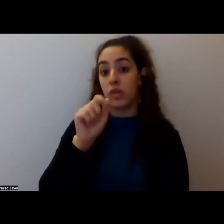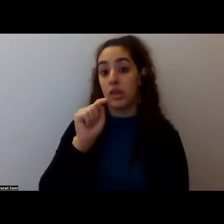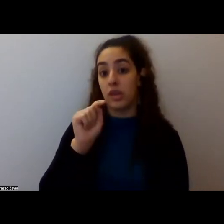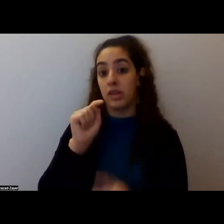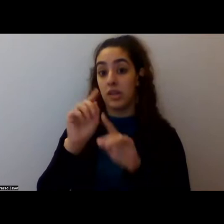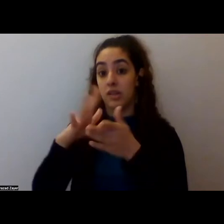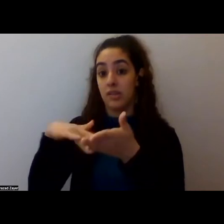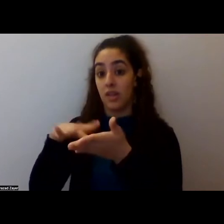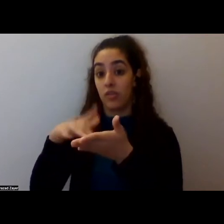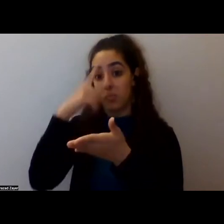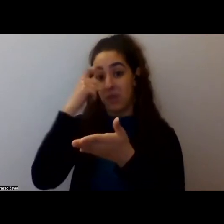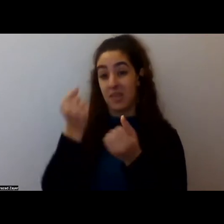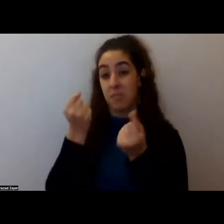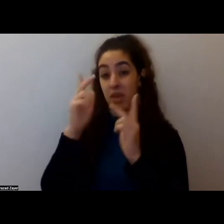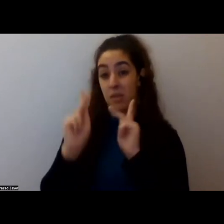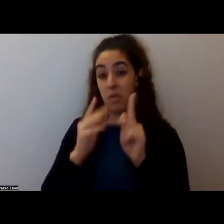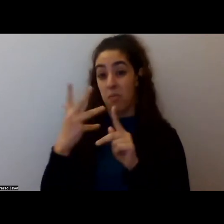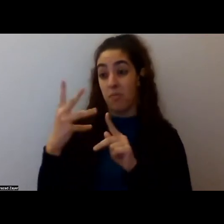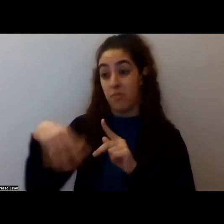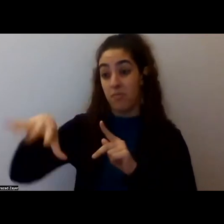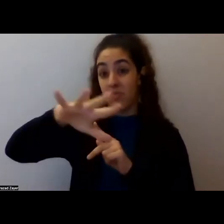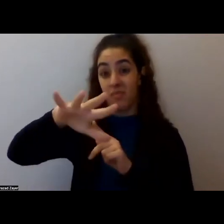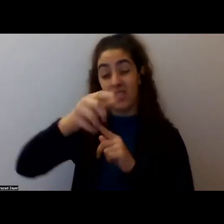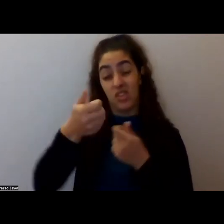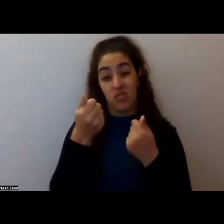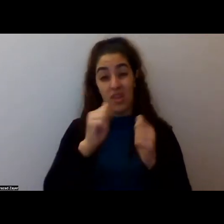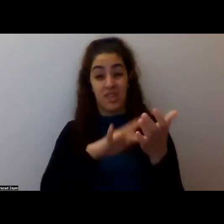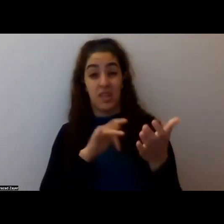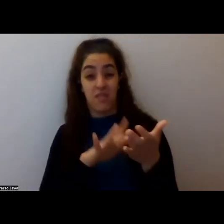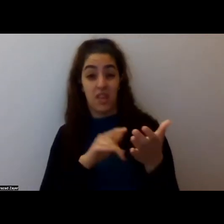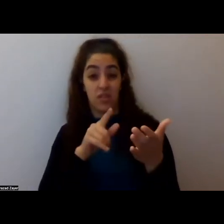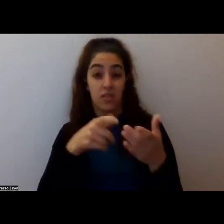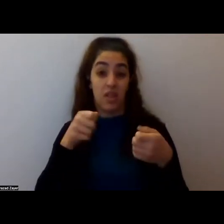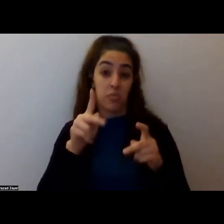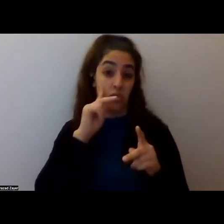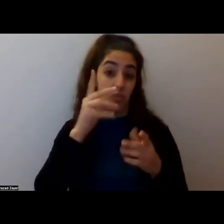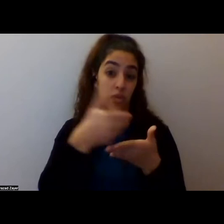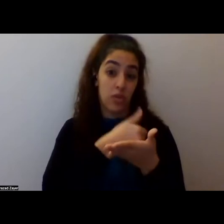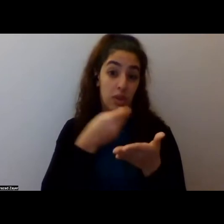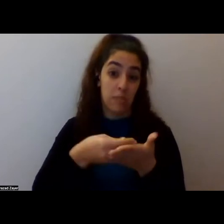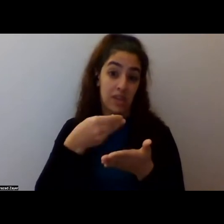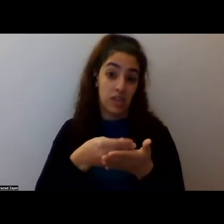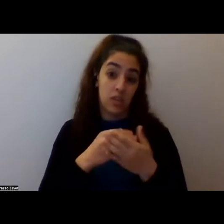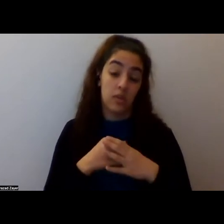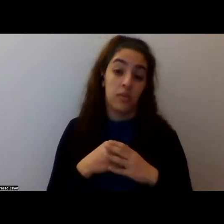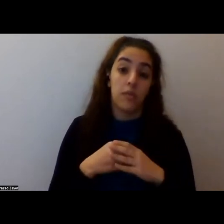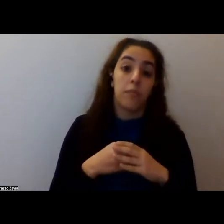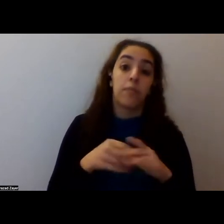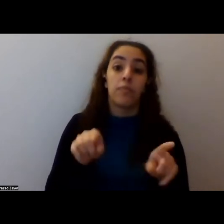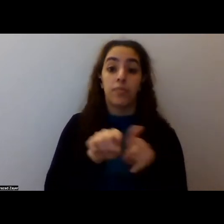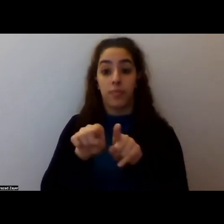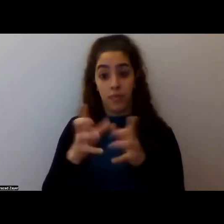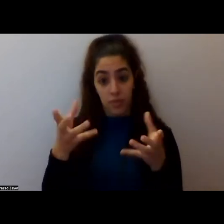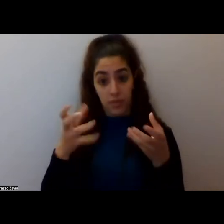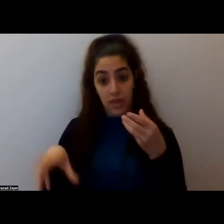taking this opportunity to make money. Um, and there are actually, I would love to potentially, um, add onto the resource